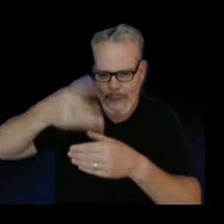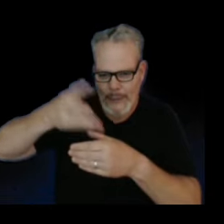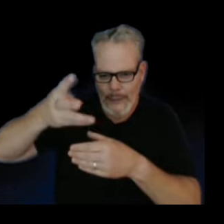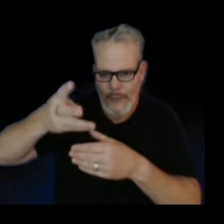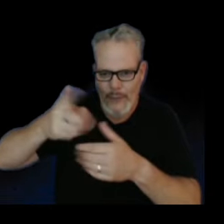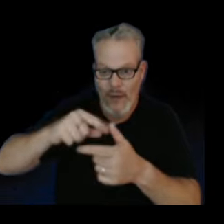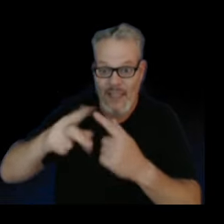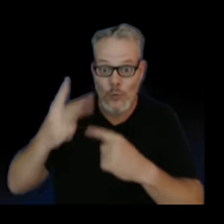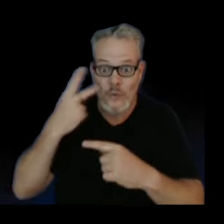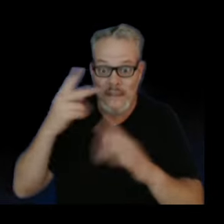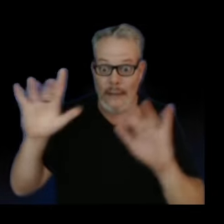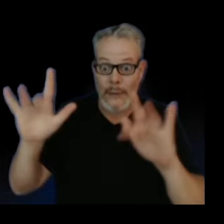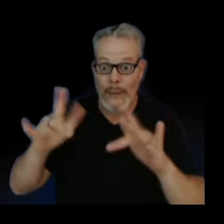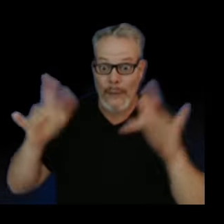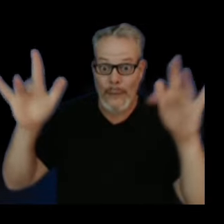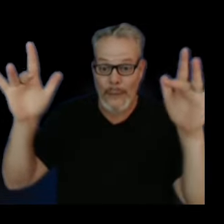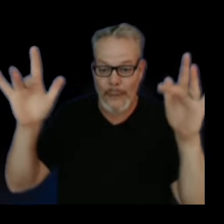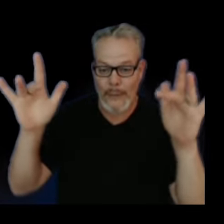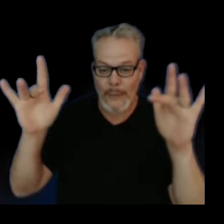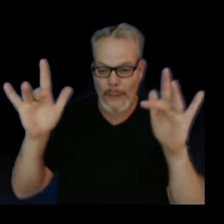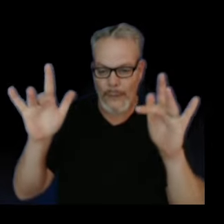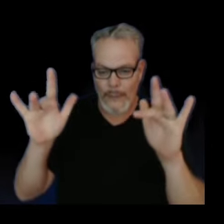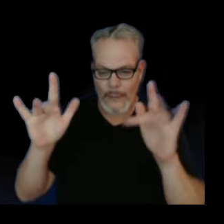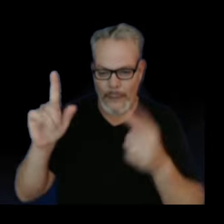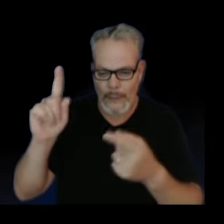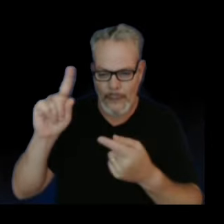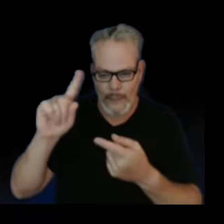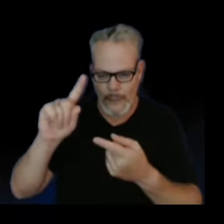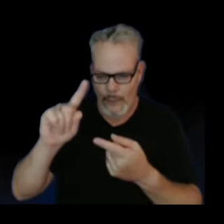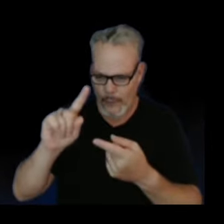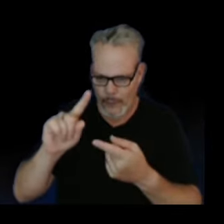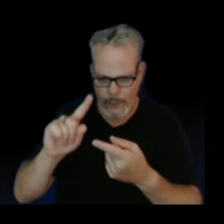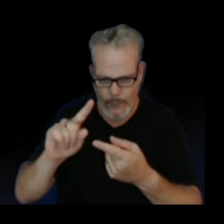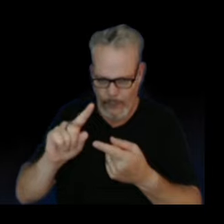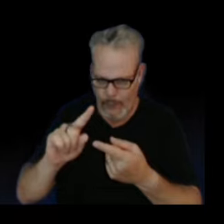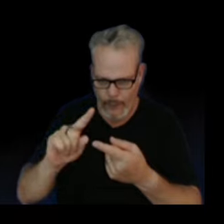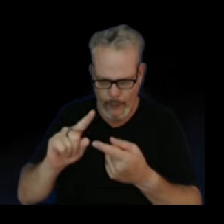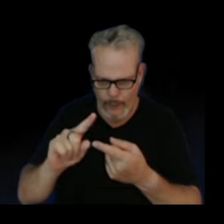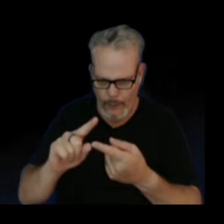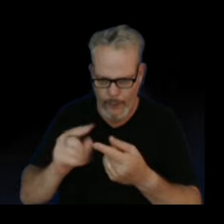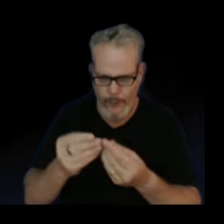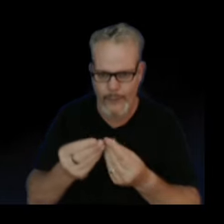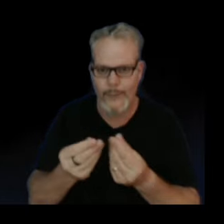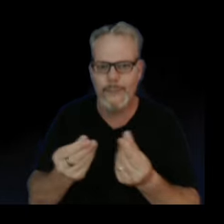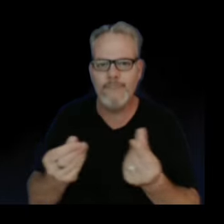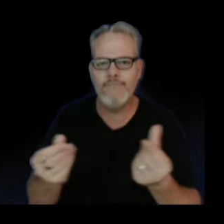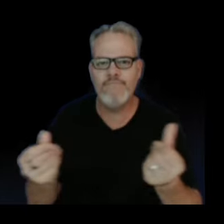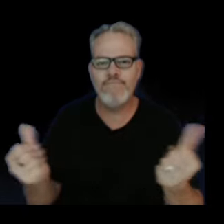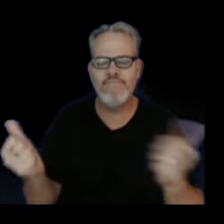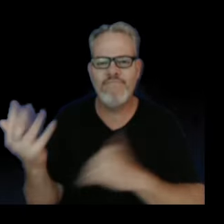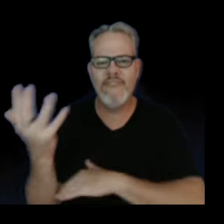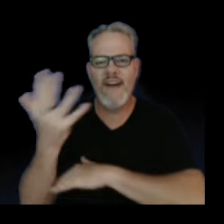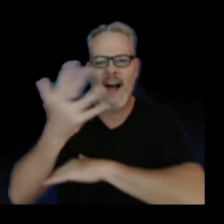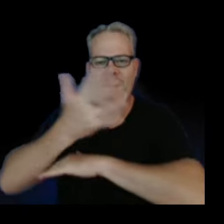glow dies off and so does the gas by about four or five days after that.